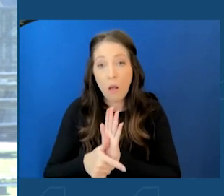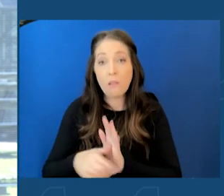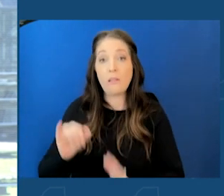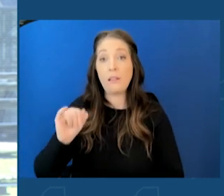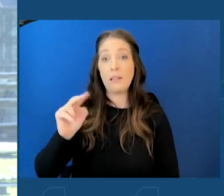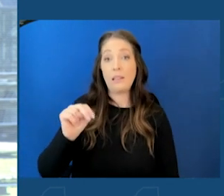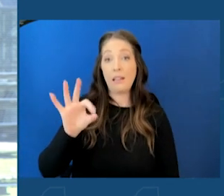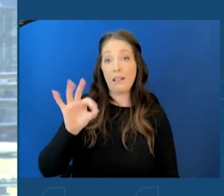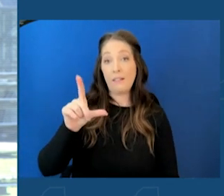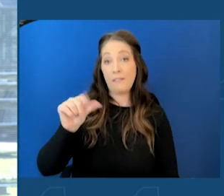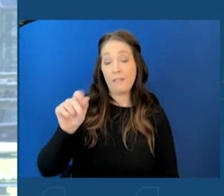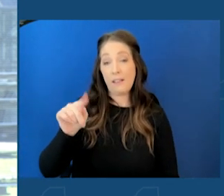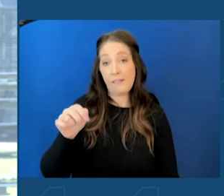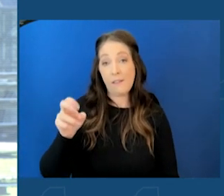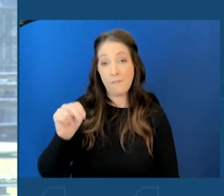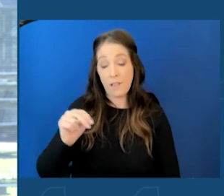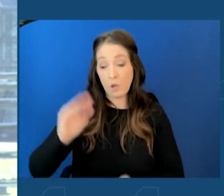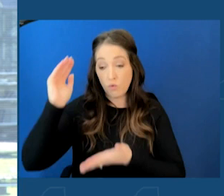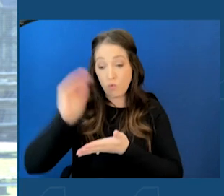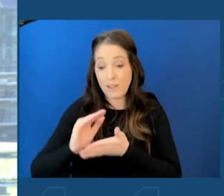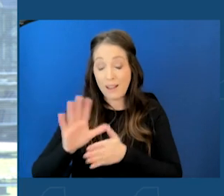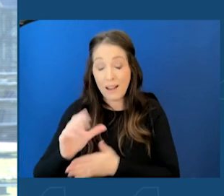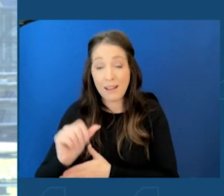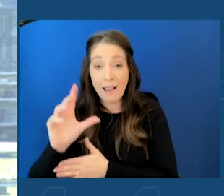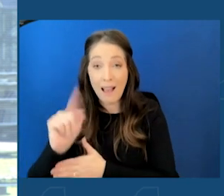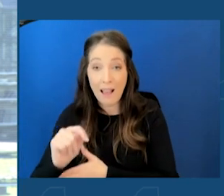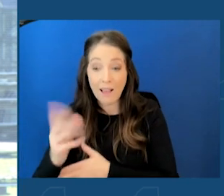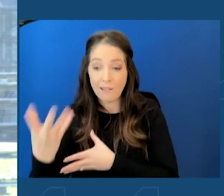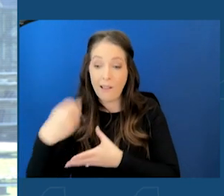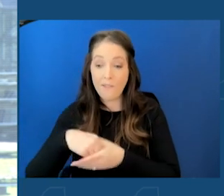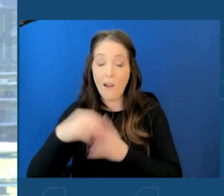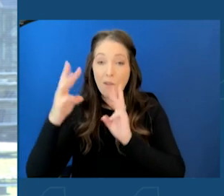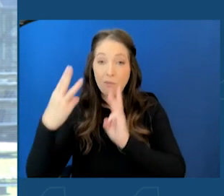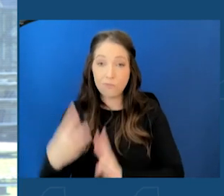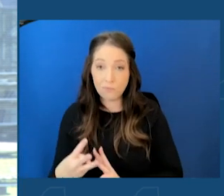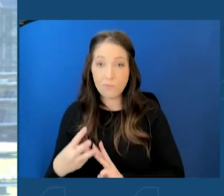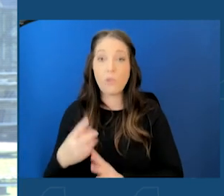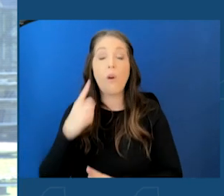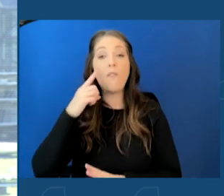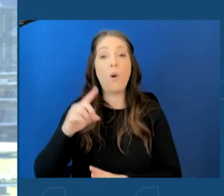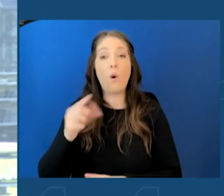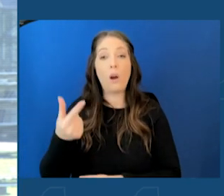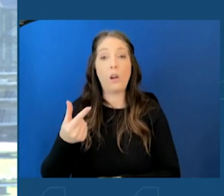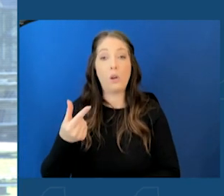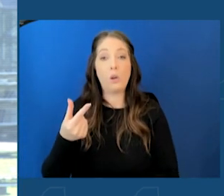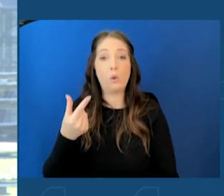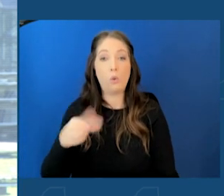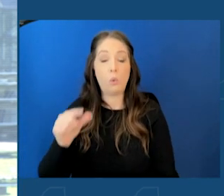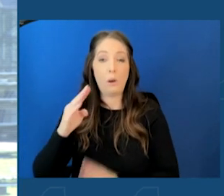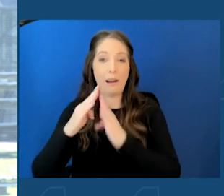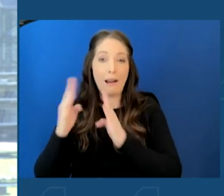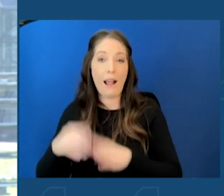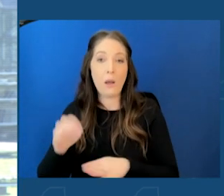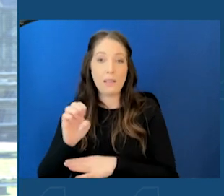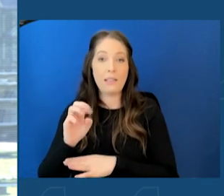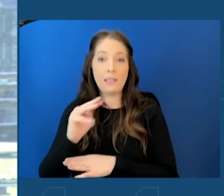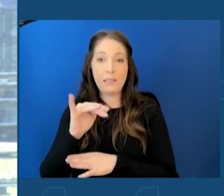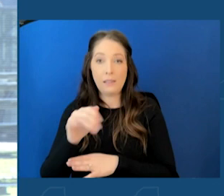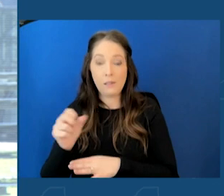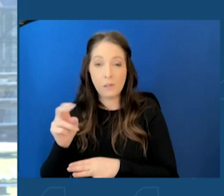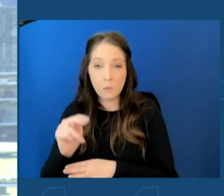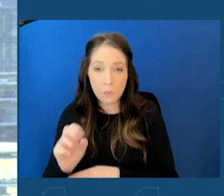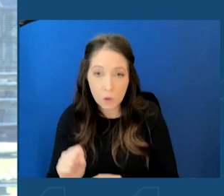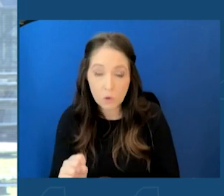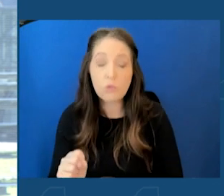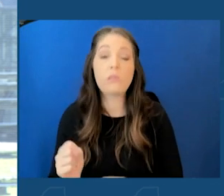There's a large environmental component to that to help reduce our greenhouse emissions. Senator Schumer, Majority Leader, Kirsten Gillibrand, our entire delegation.